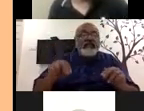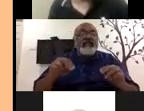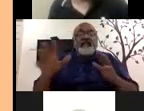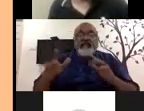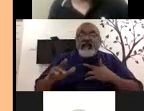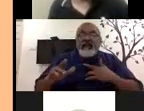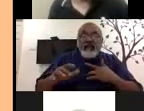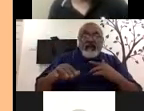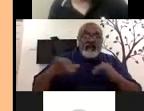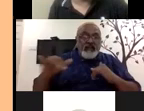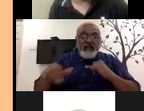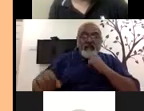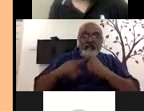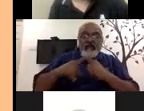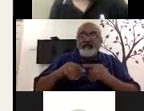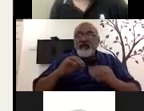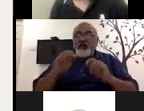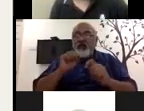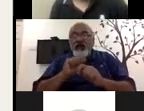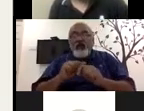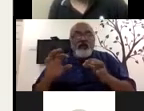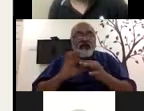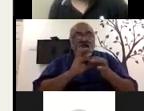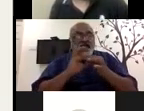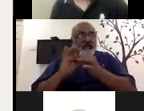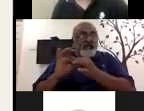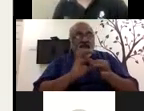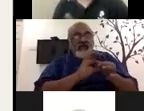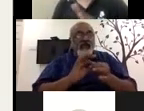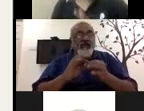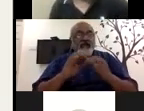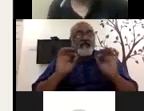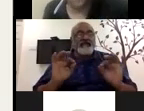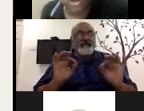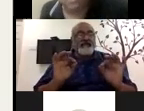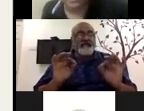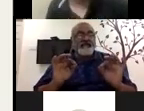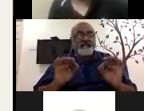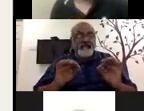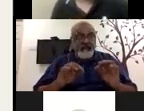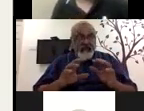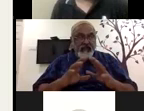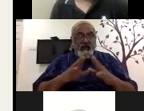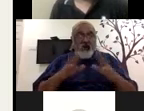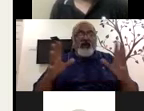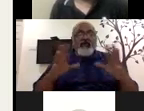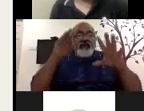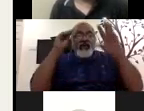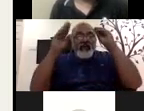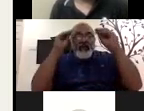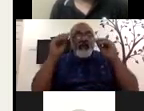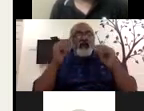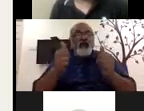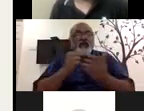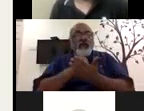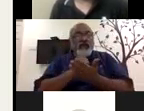kind of solution was placed. Okay. And we did, frankly, we, all of this led to a pretty good outcome in terms